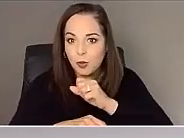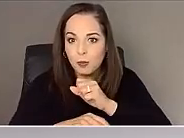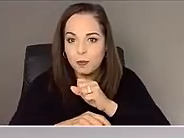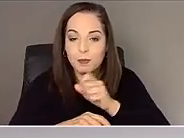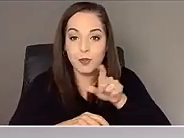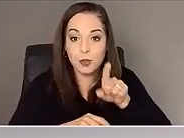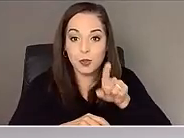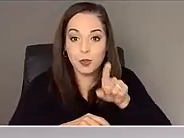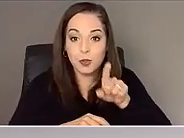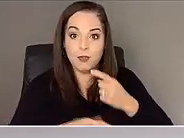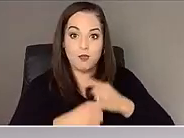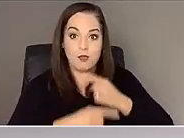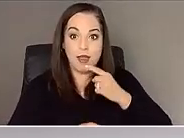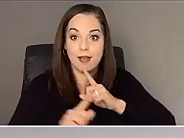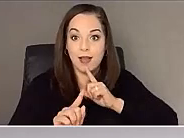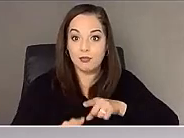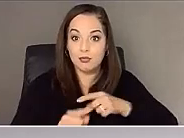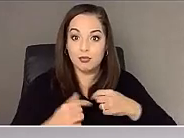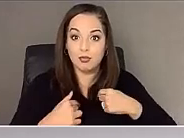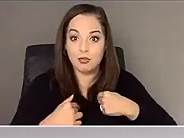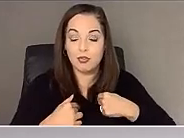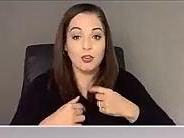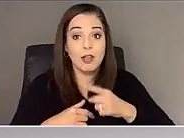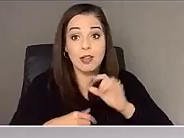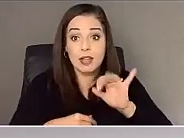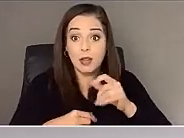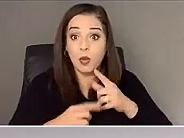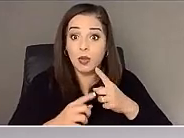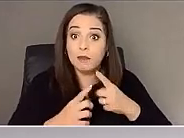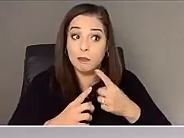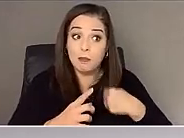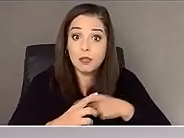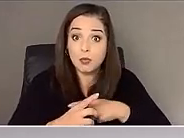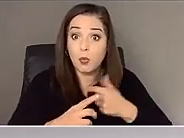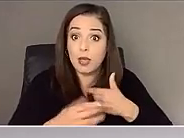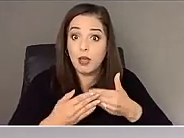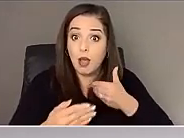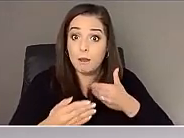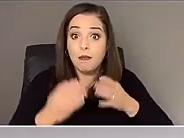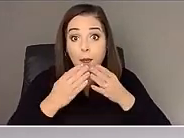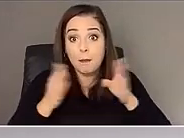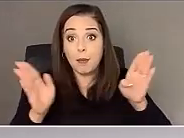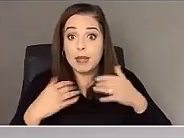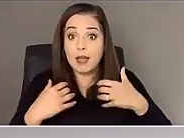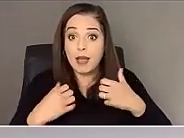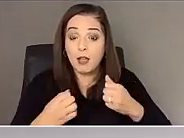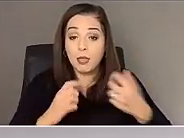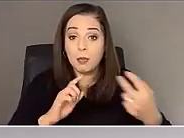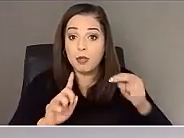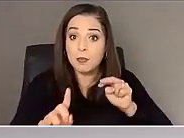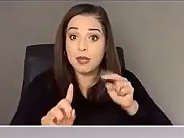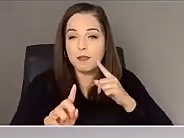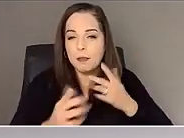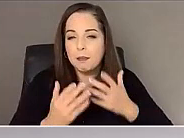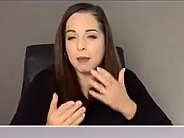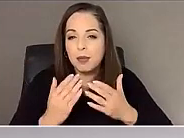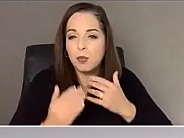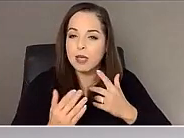have the right answer. And even though we do come from a public health perspective and we, we might personally value